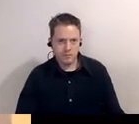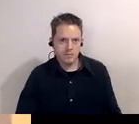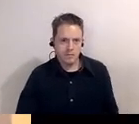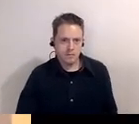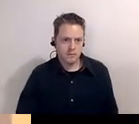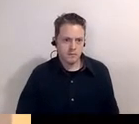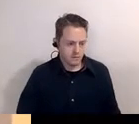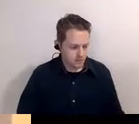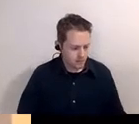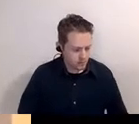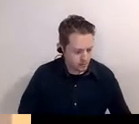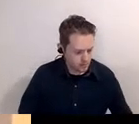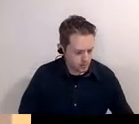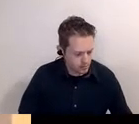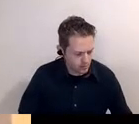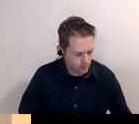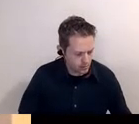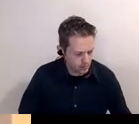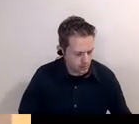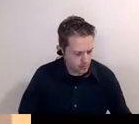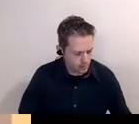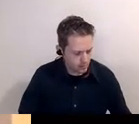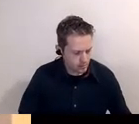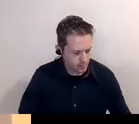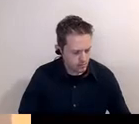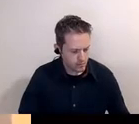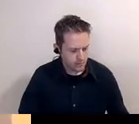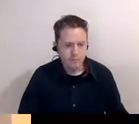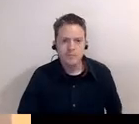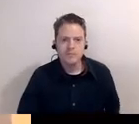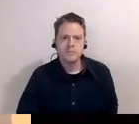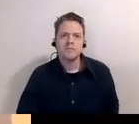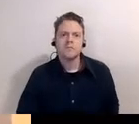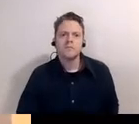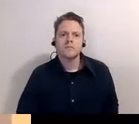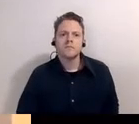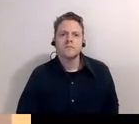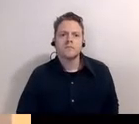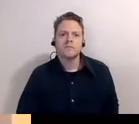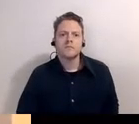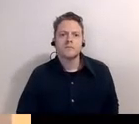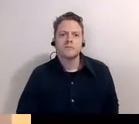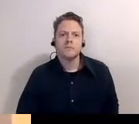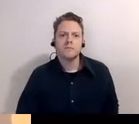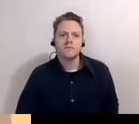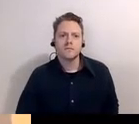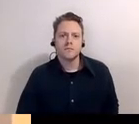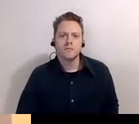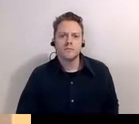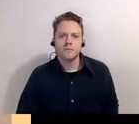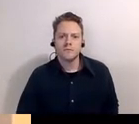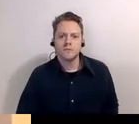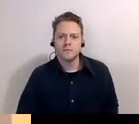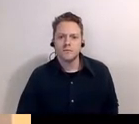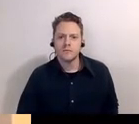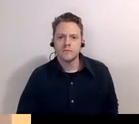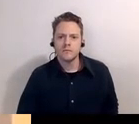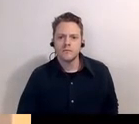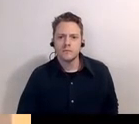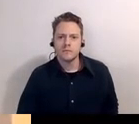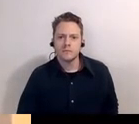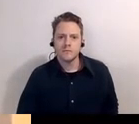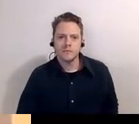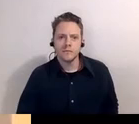every morning camp butner sent a jeep into town with the mps to go pick up the soldiers who had misbehaved in durham the night before to bring them back from the jail